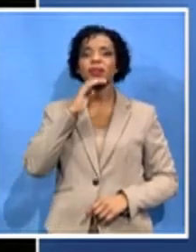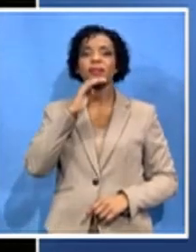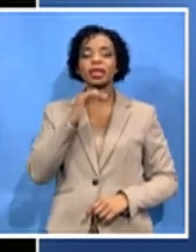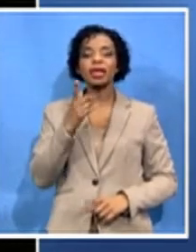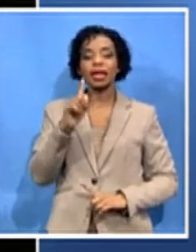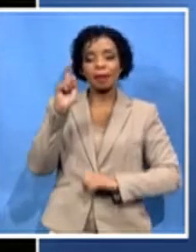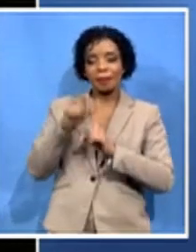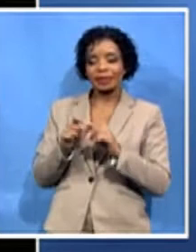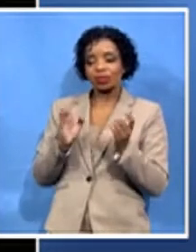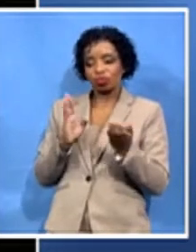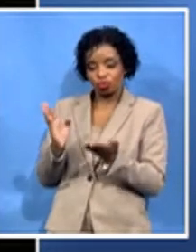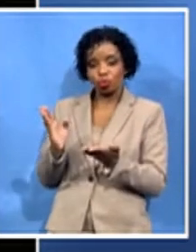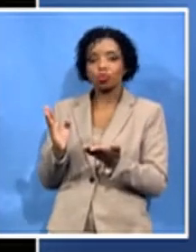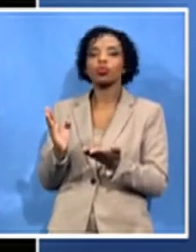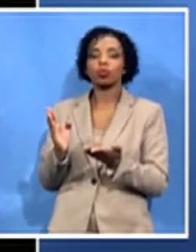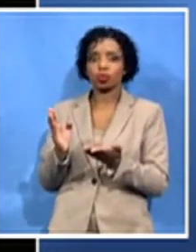well as the statesman that you ask.